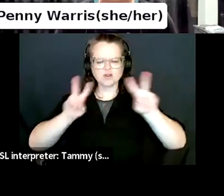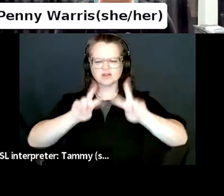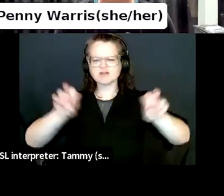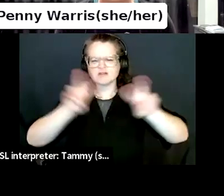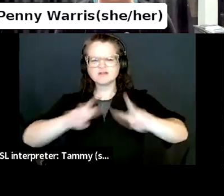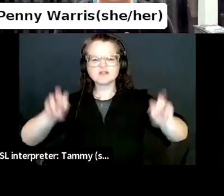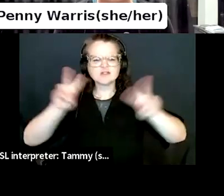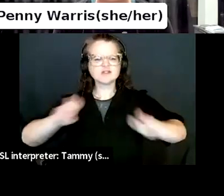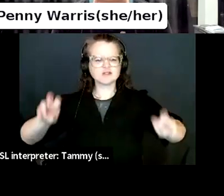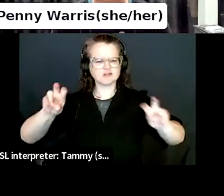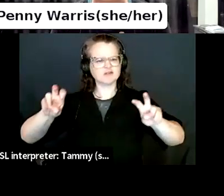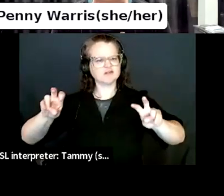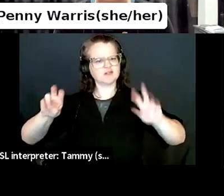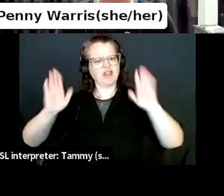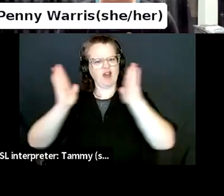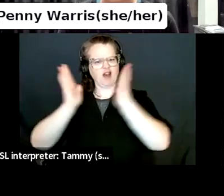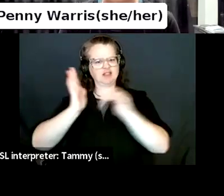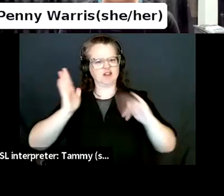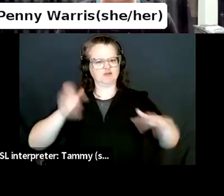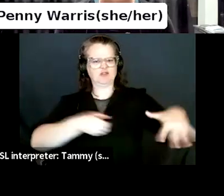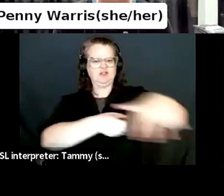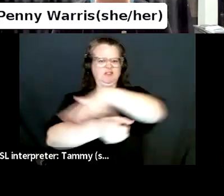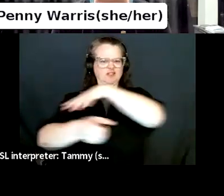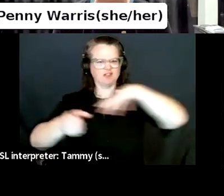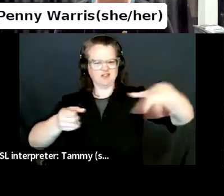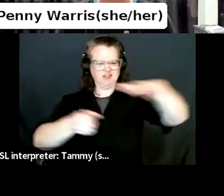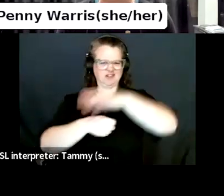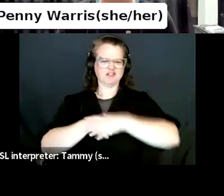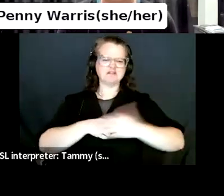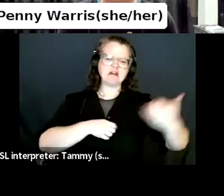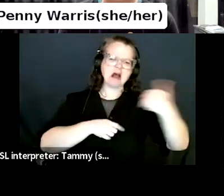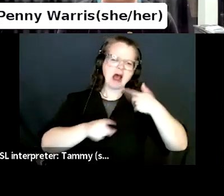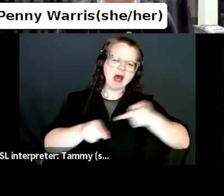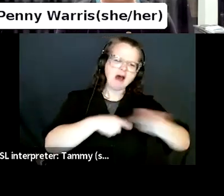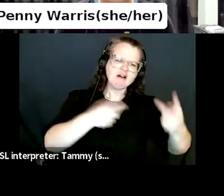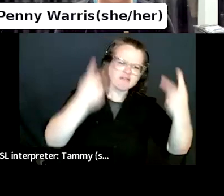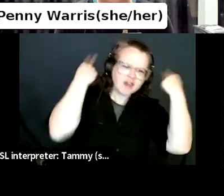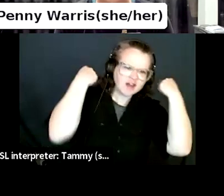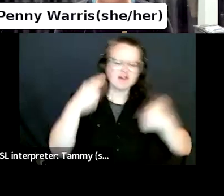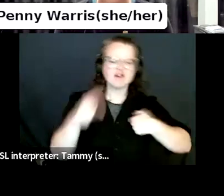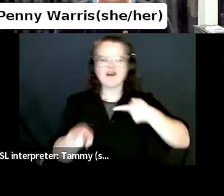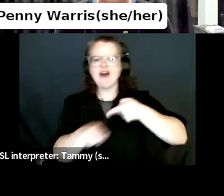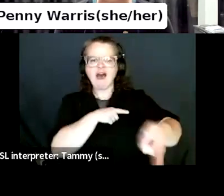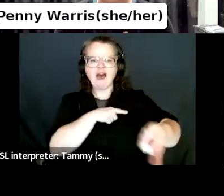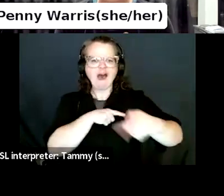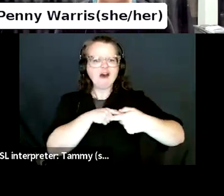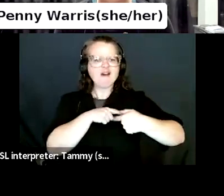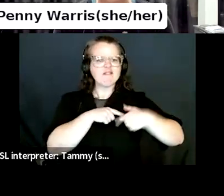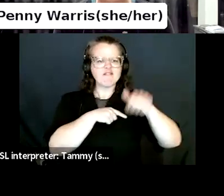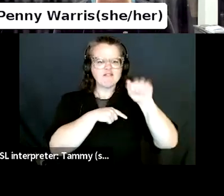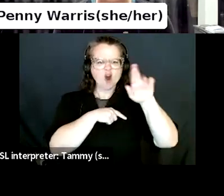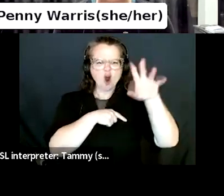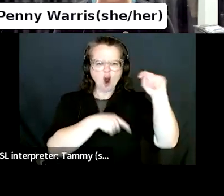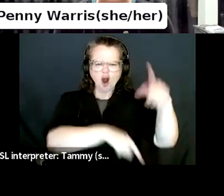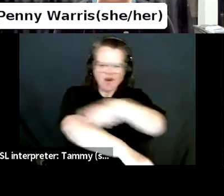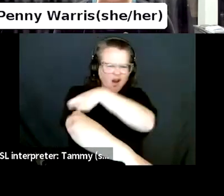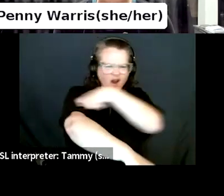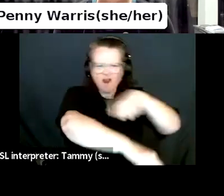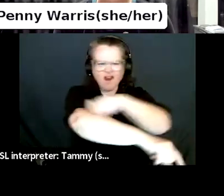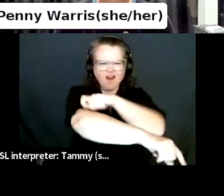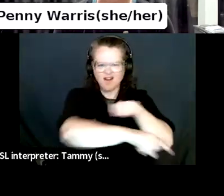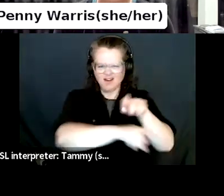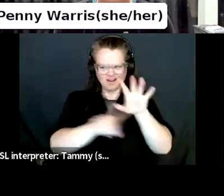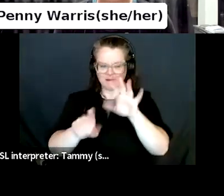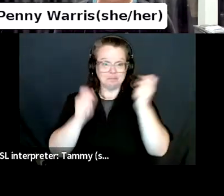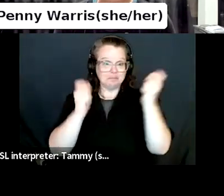town, all the, the cool restaurants and the tattoo shops and the hairdressers and the gym and all those things that closed. So when we opened,